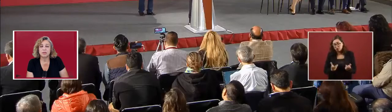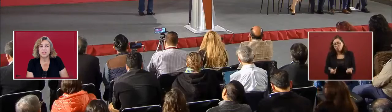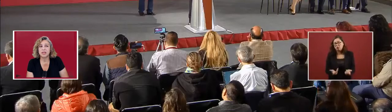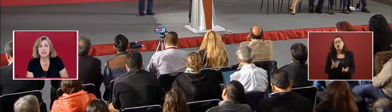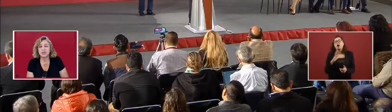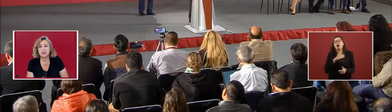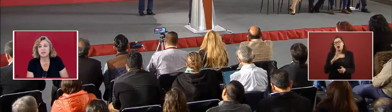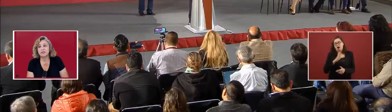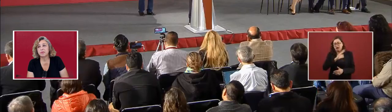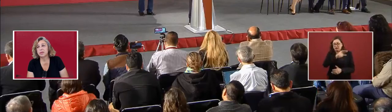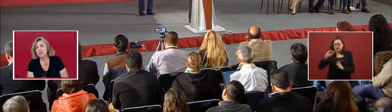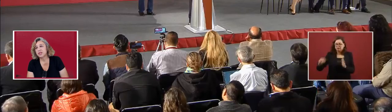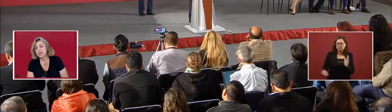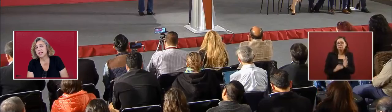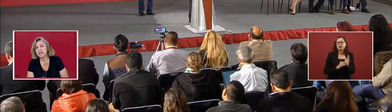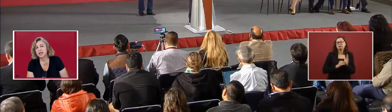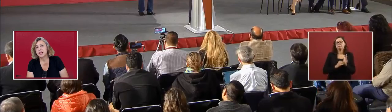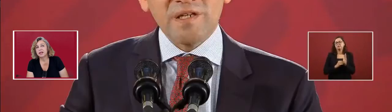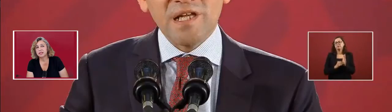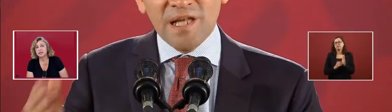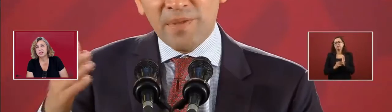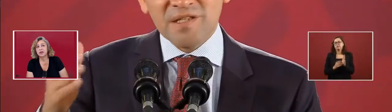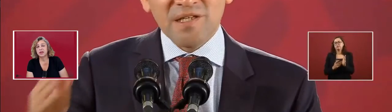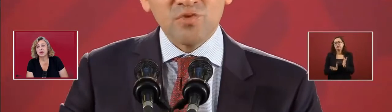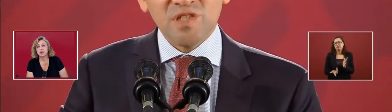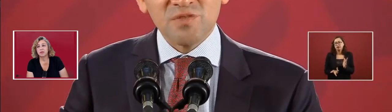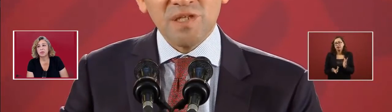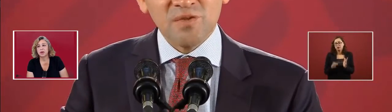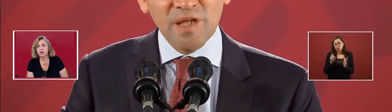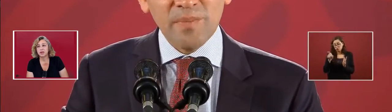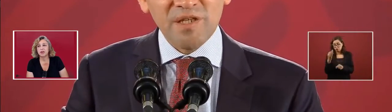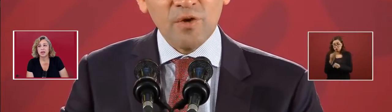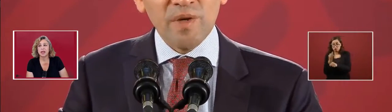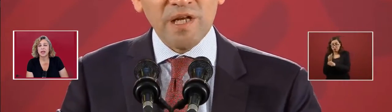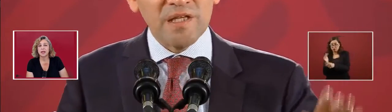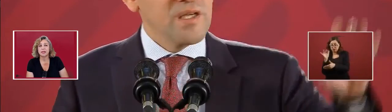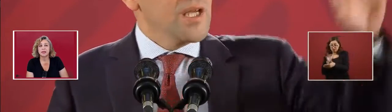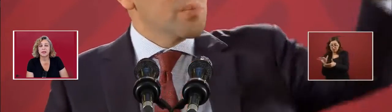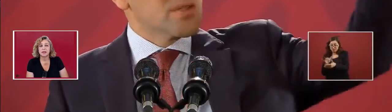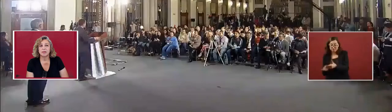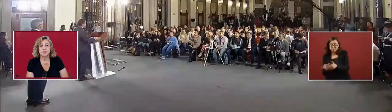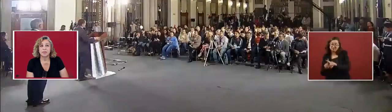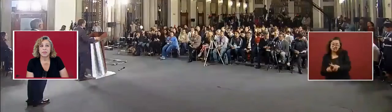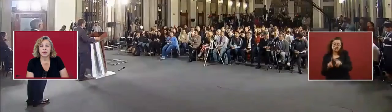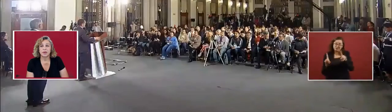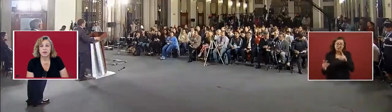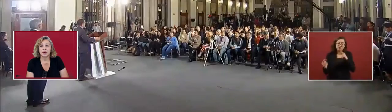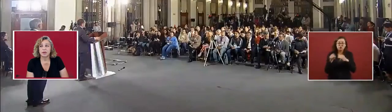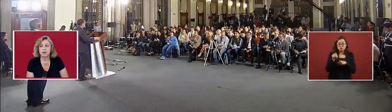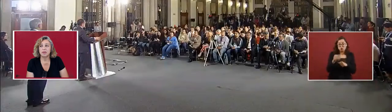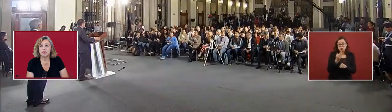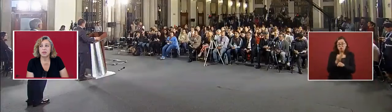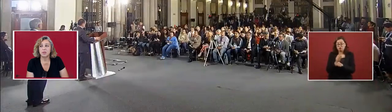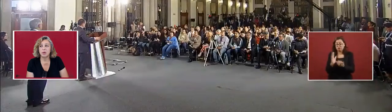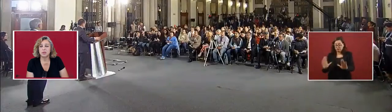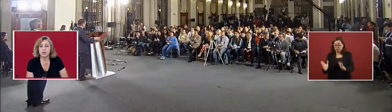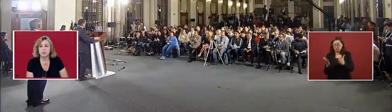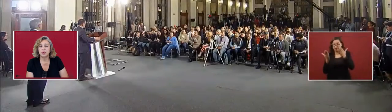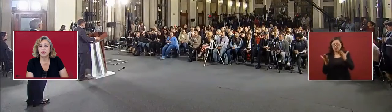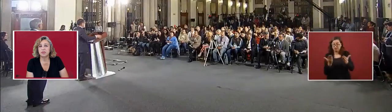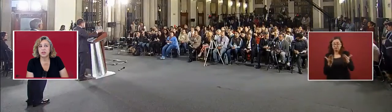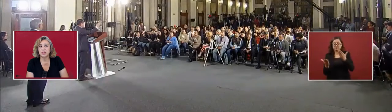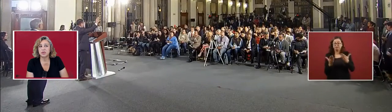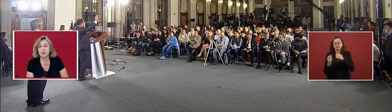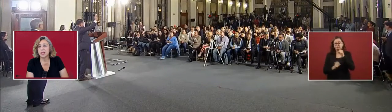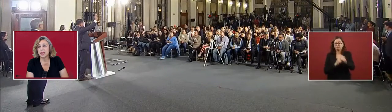There's an additional information that is not necessarily on the part you're looking at. You see what was